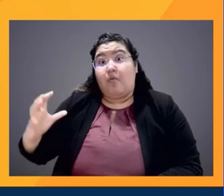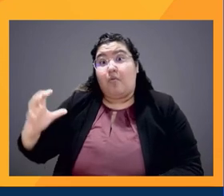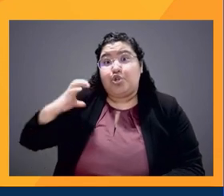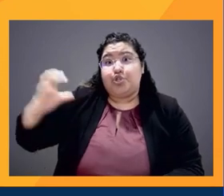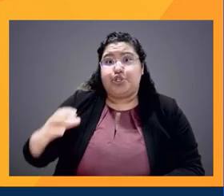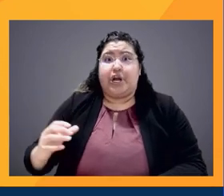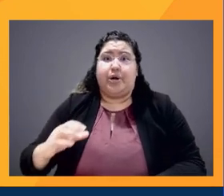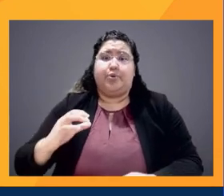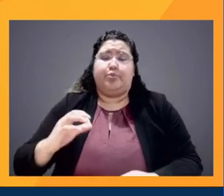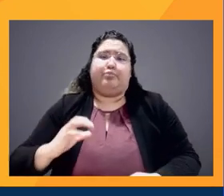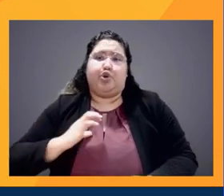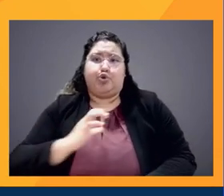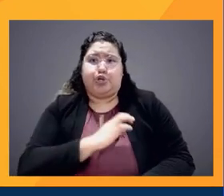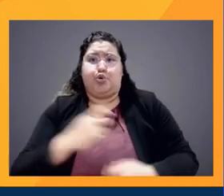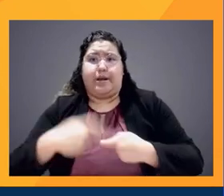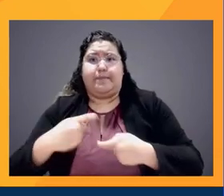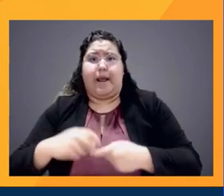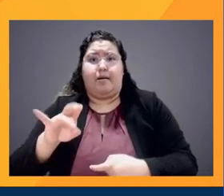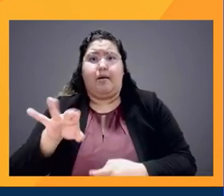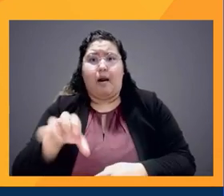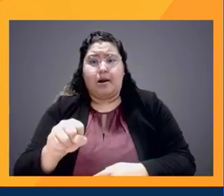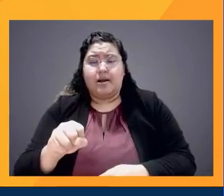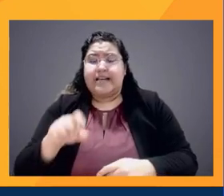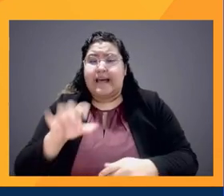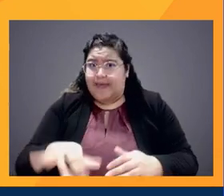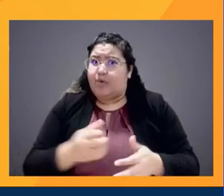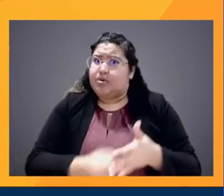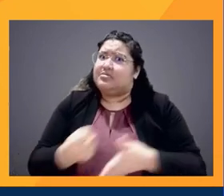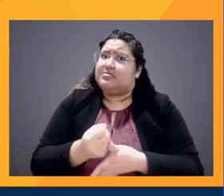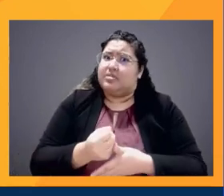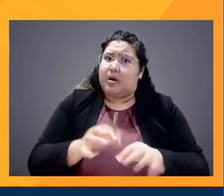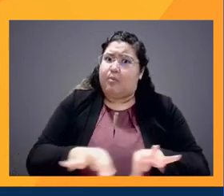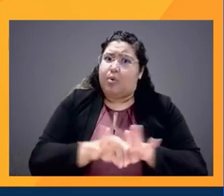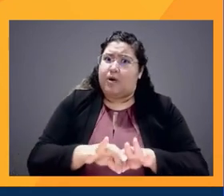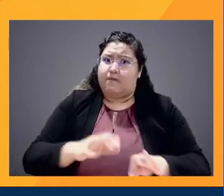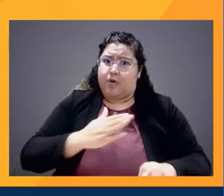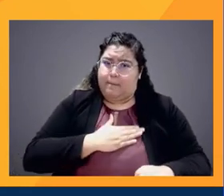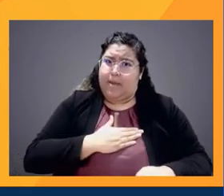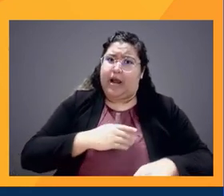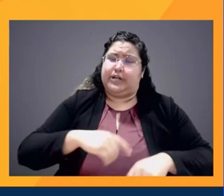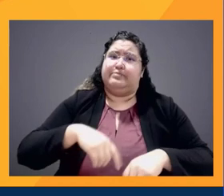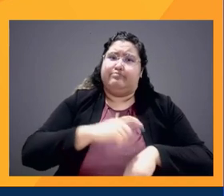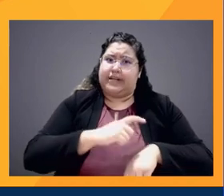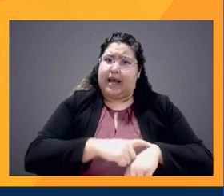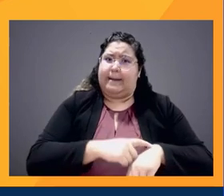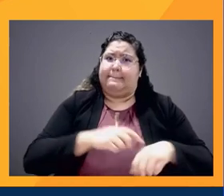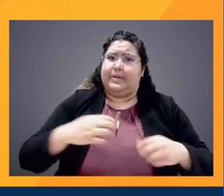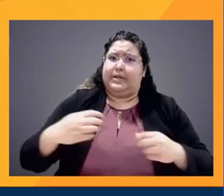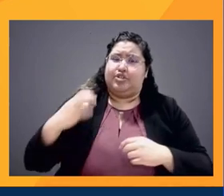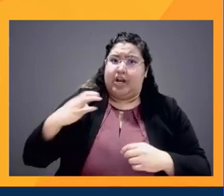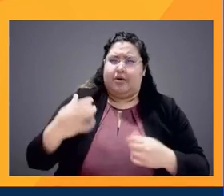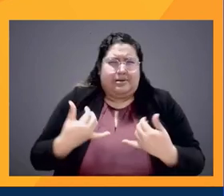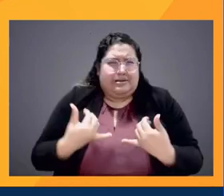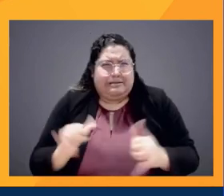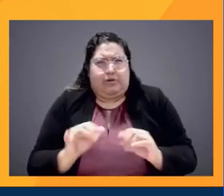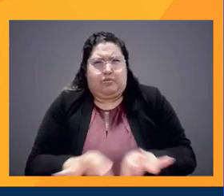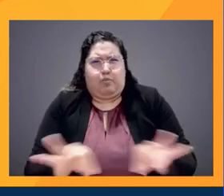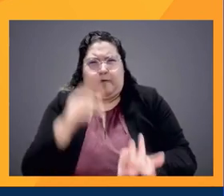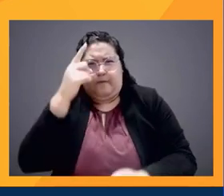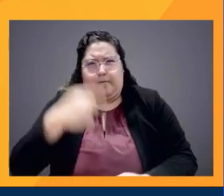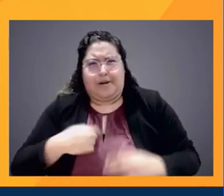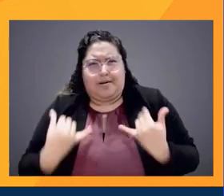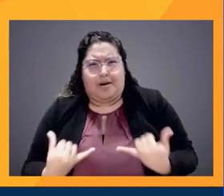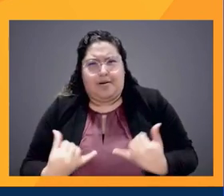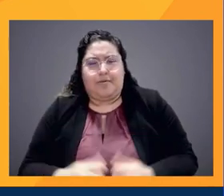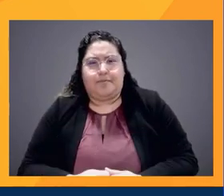top priority during my term, and I'm still working hard on it today. But one meeting really stood out to me during that time.